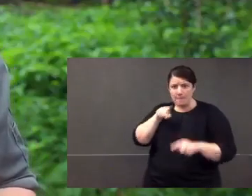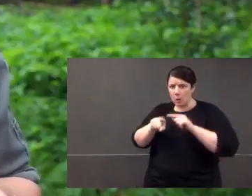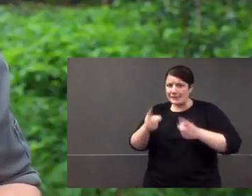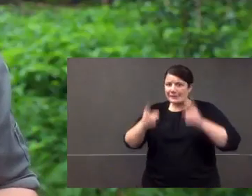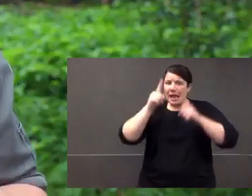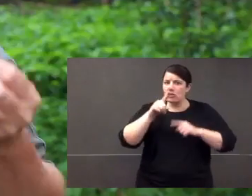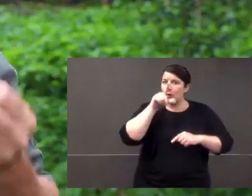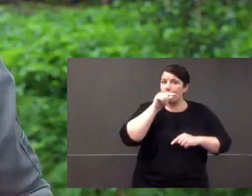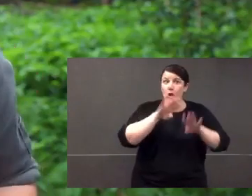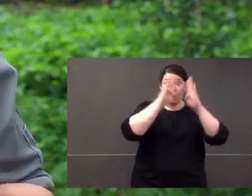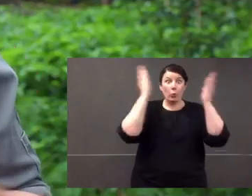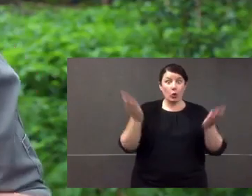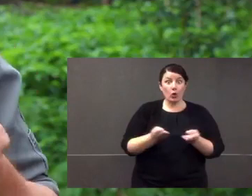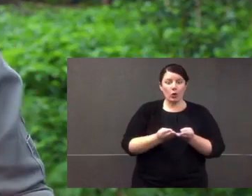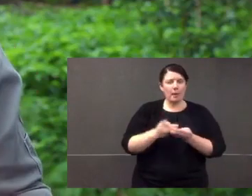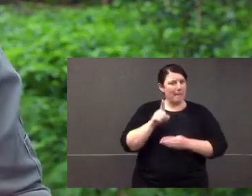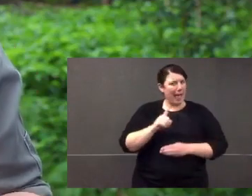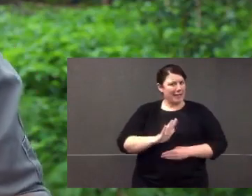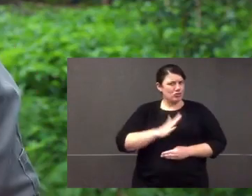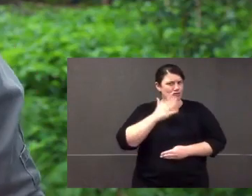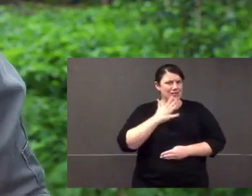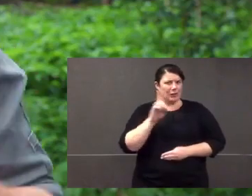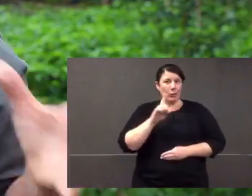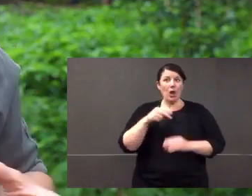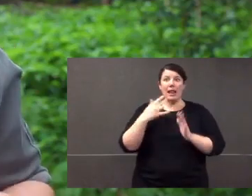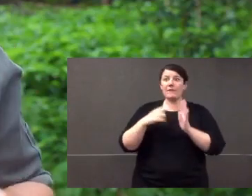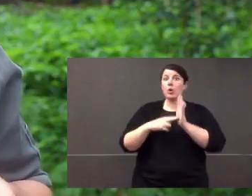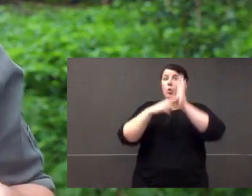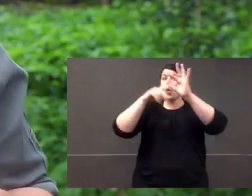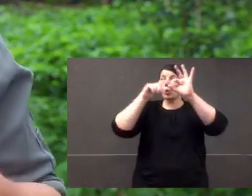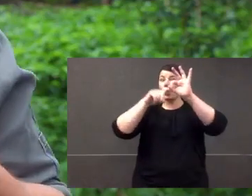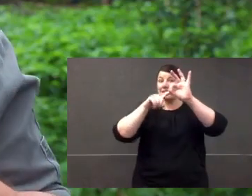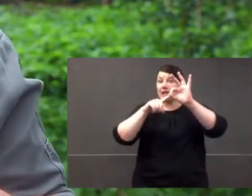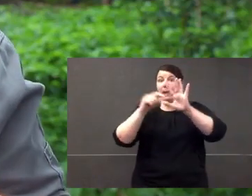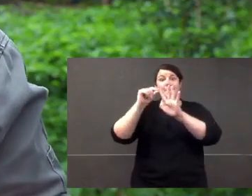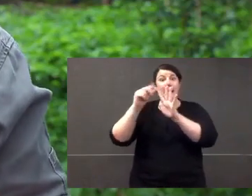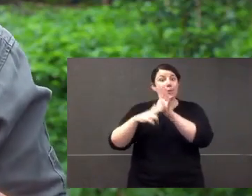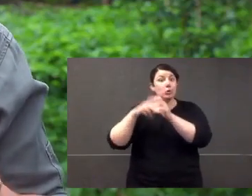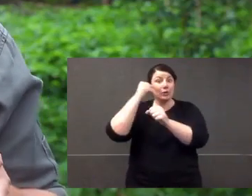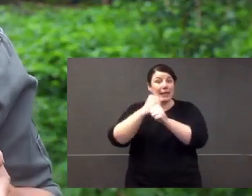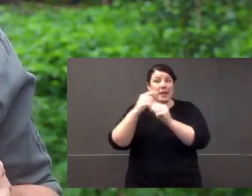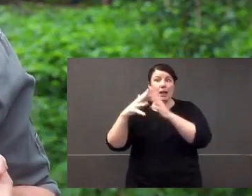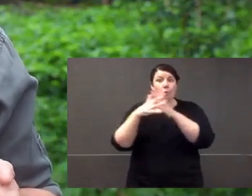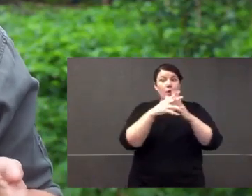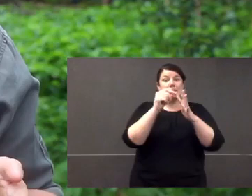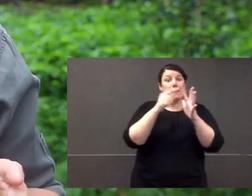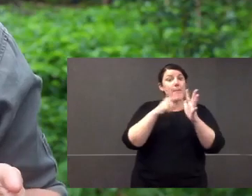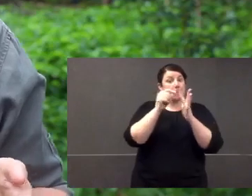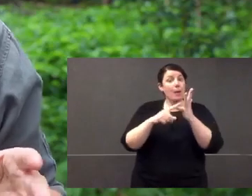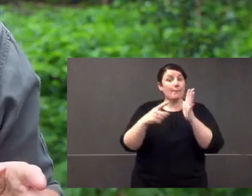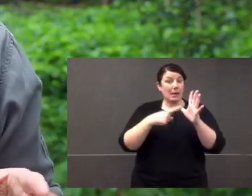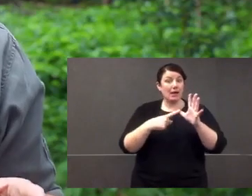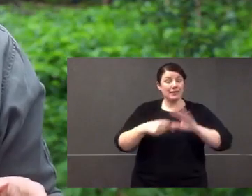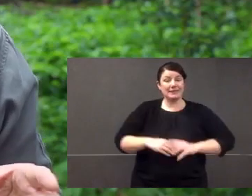Cassowaries are rated as the most dangerous bird on earth, but they're also very interesting. They live throughout the tropical rainforests of North Queensland